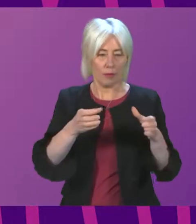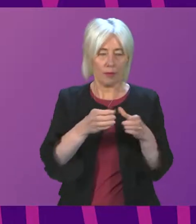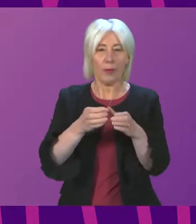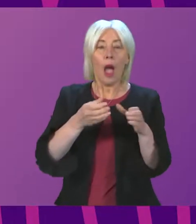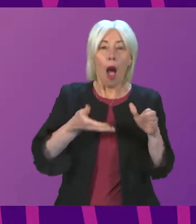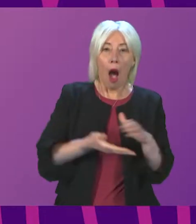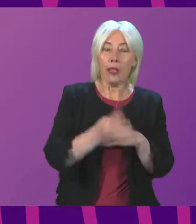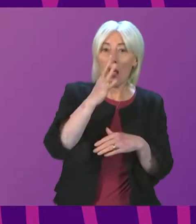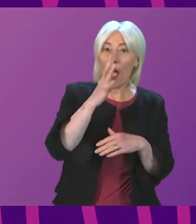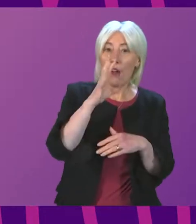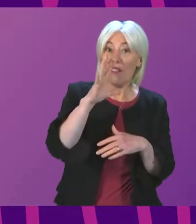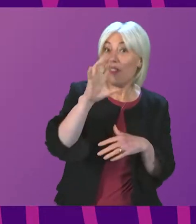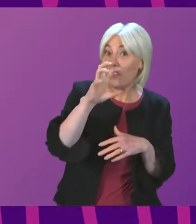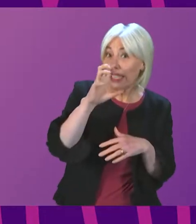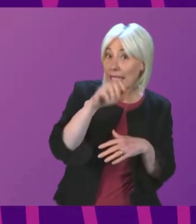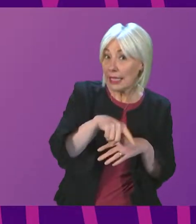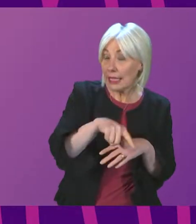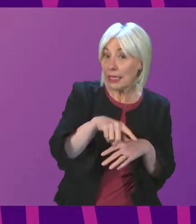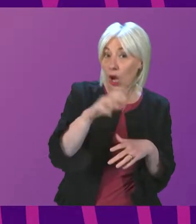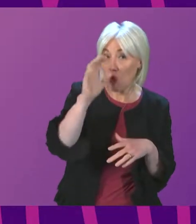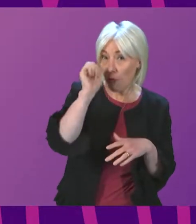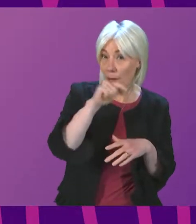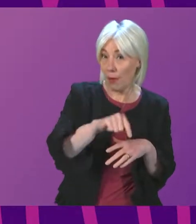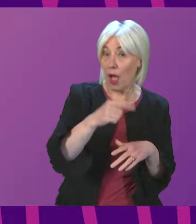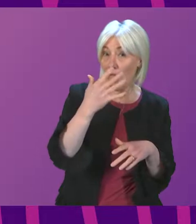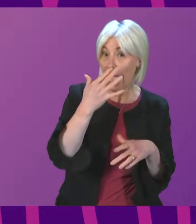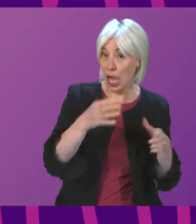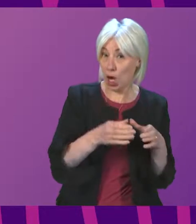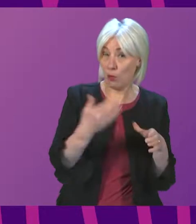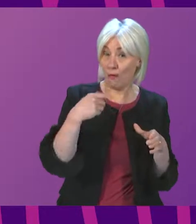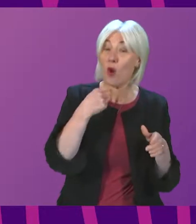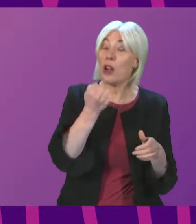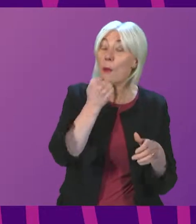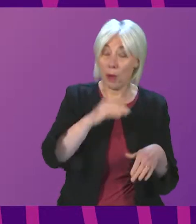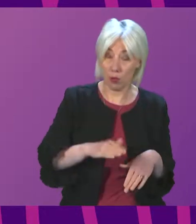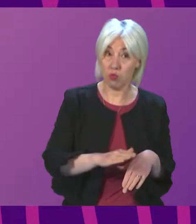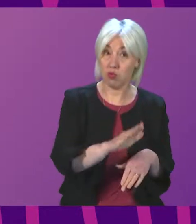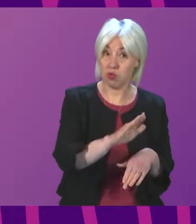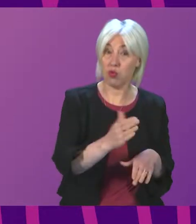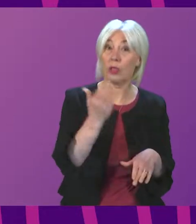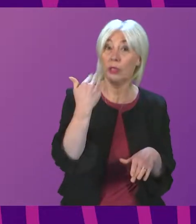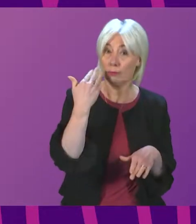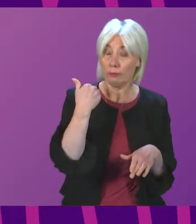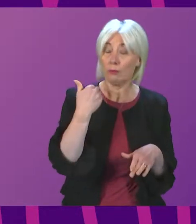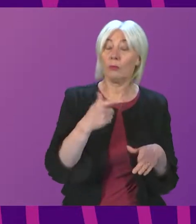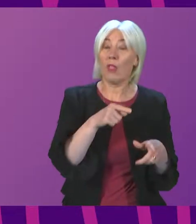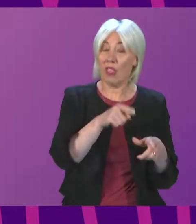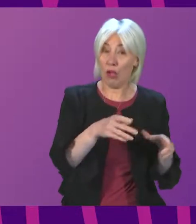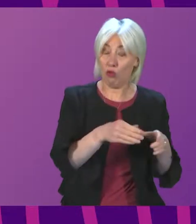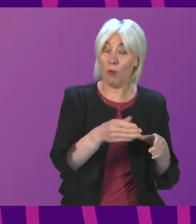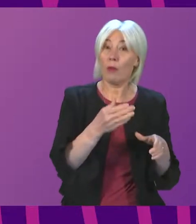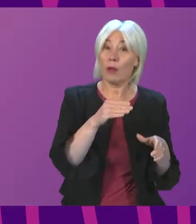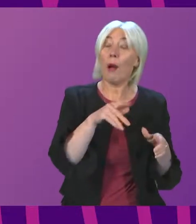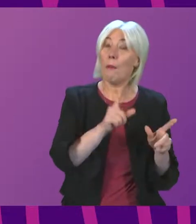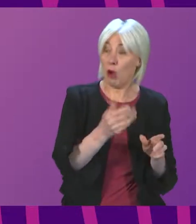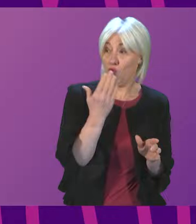15s, which remember is the age cohort in which cases have been rising in recent weeks, even as they declined overall. But in